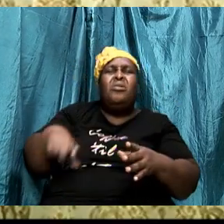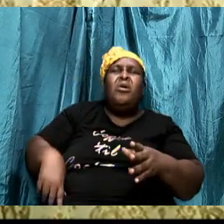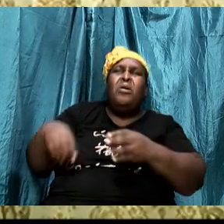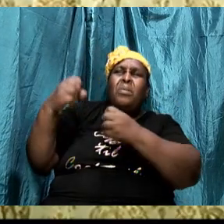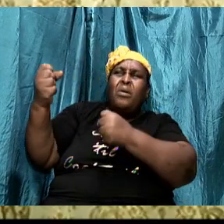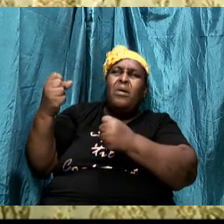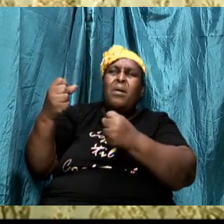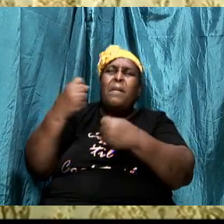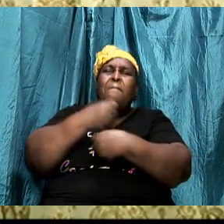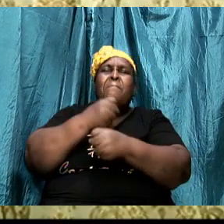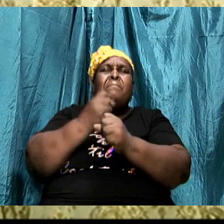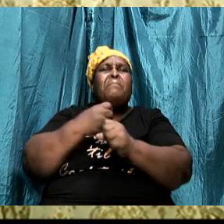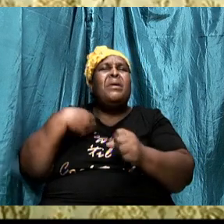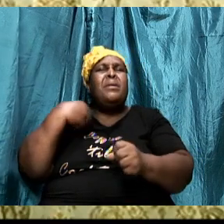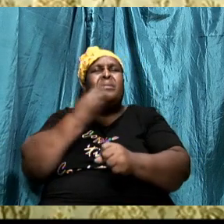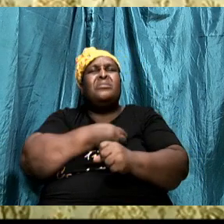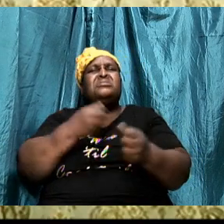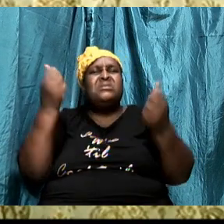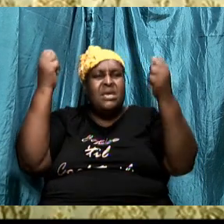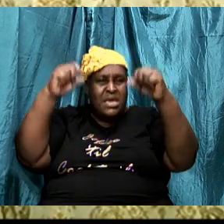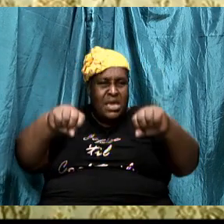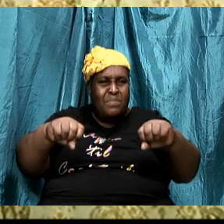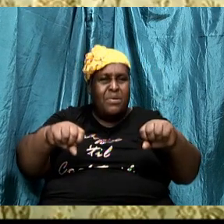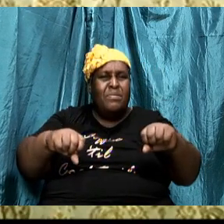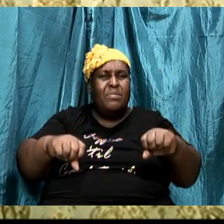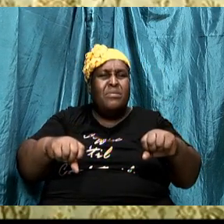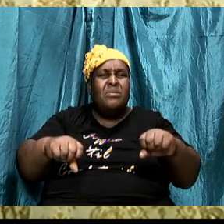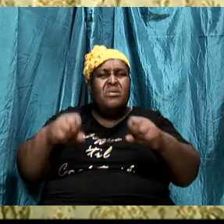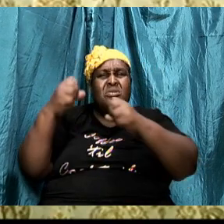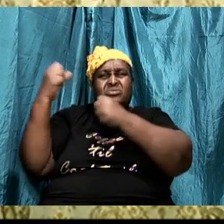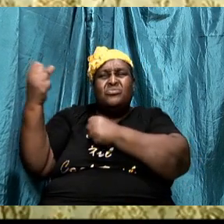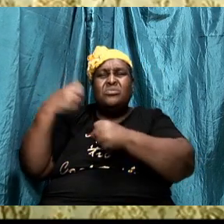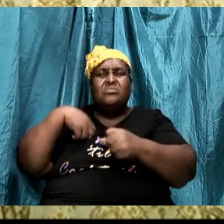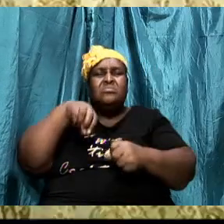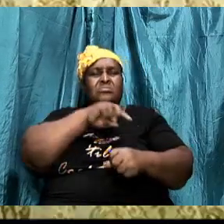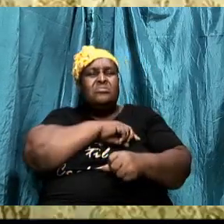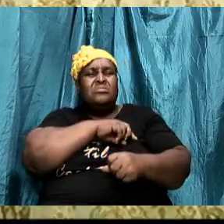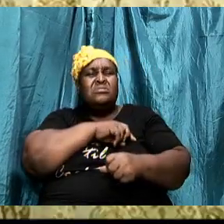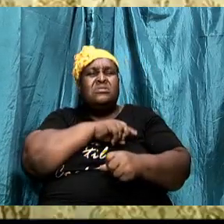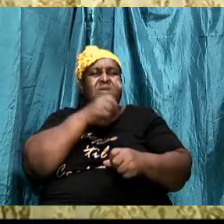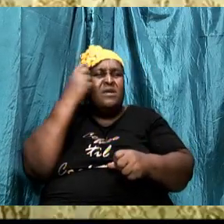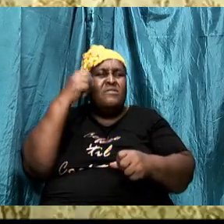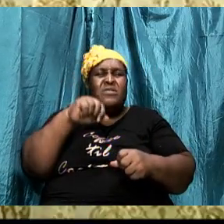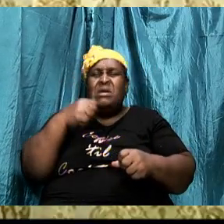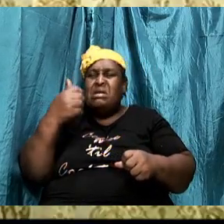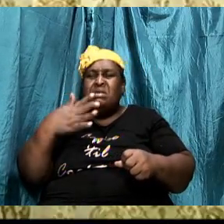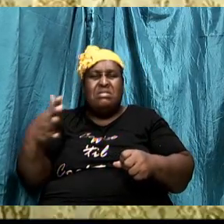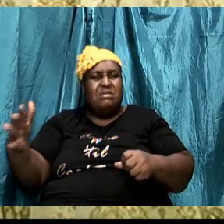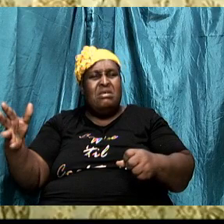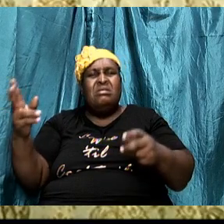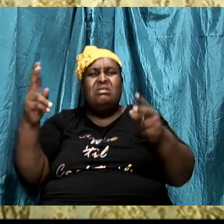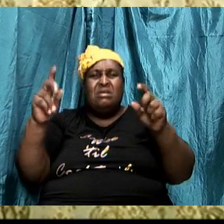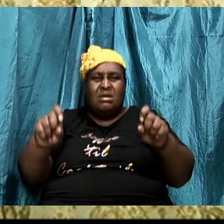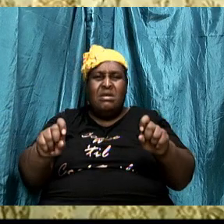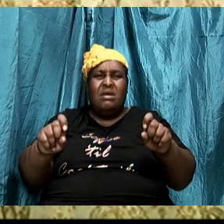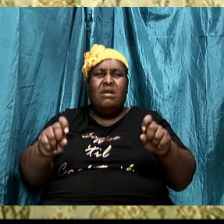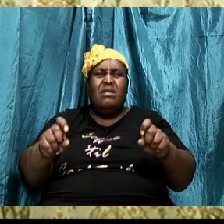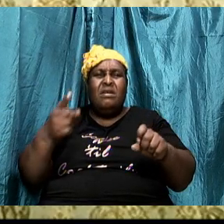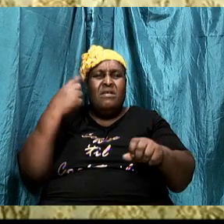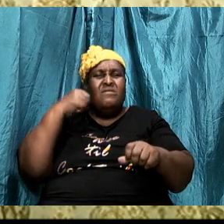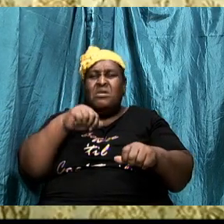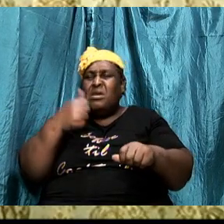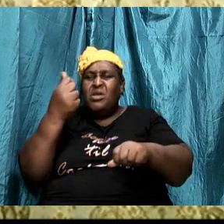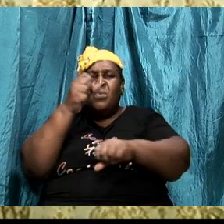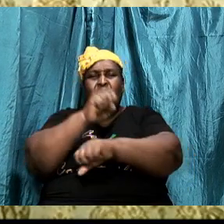He strengthens us with everything we need for any task. We can rely on the strength of the